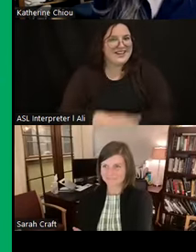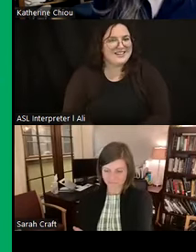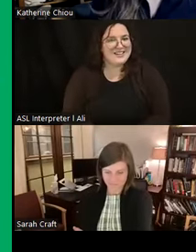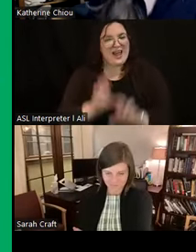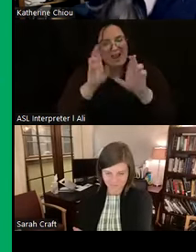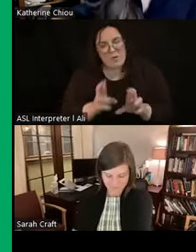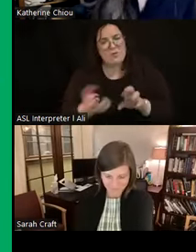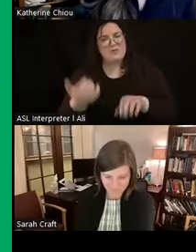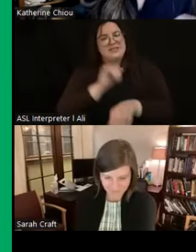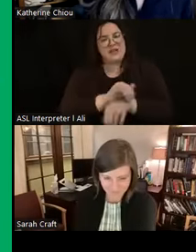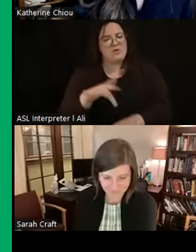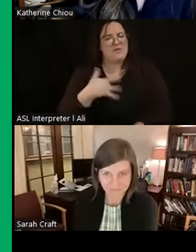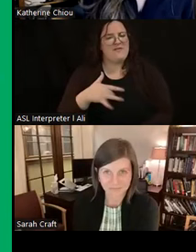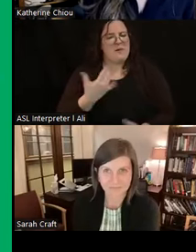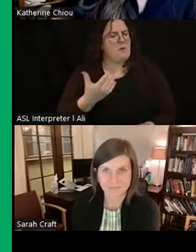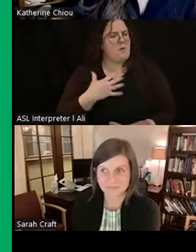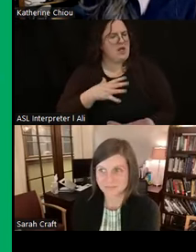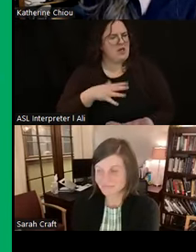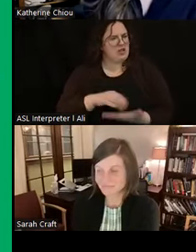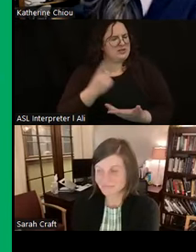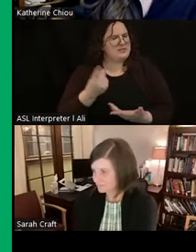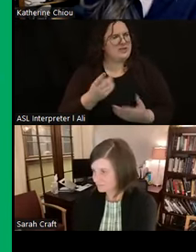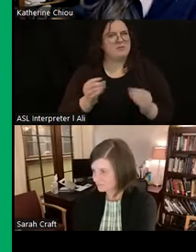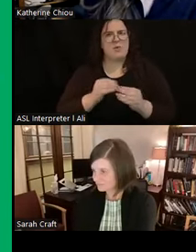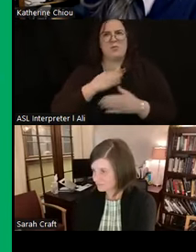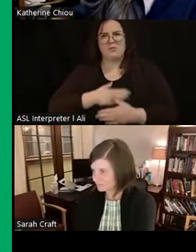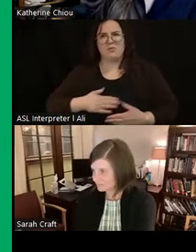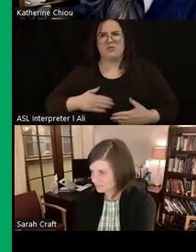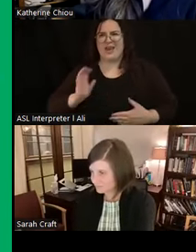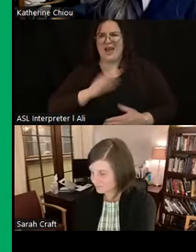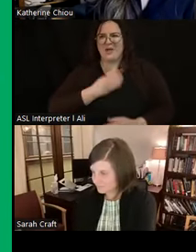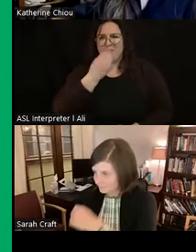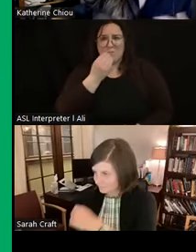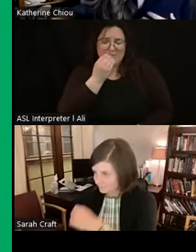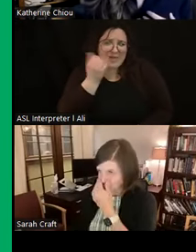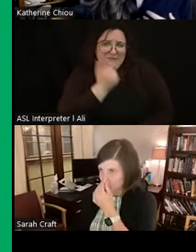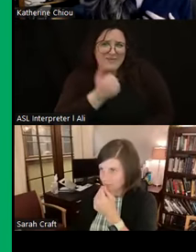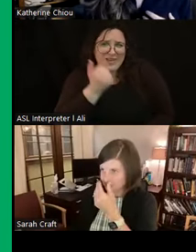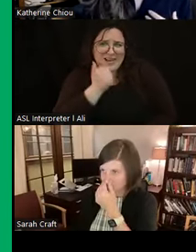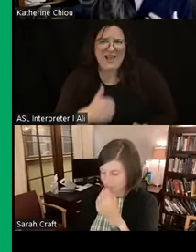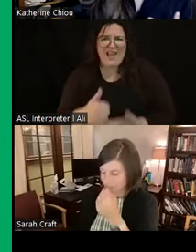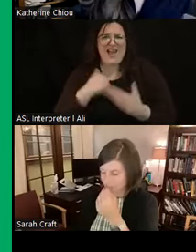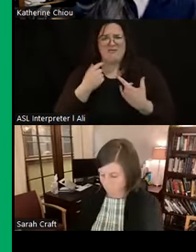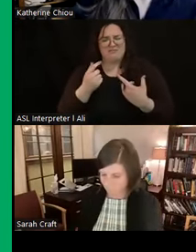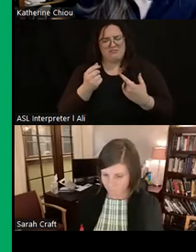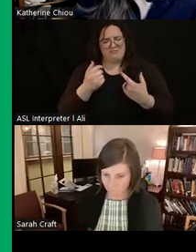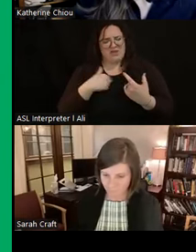walk away with some greater appreciation for how food, which we eat, reveals so much about ourselves as well as the societies that we live in.